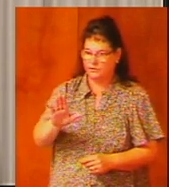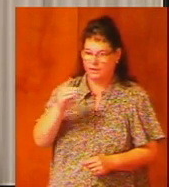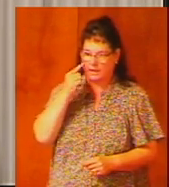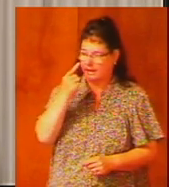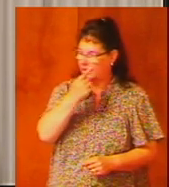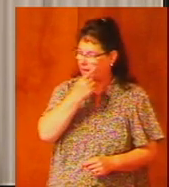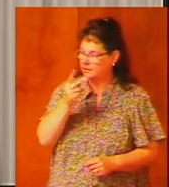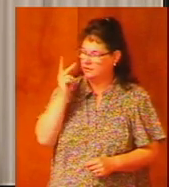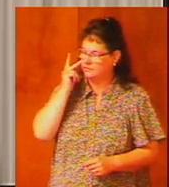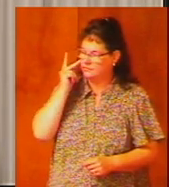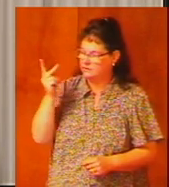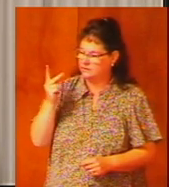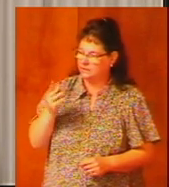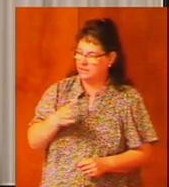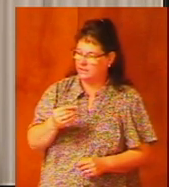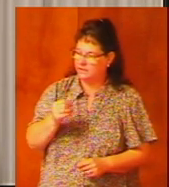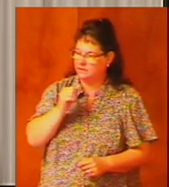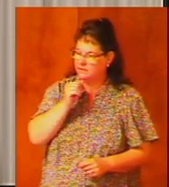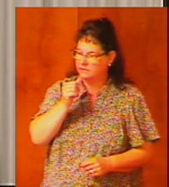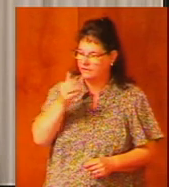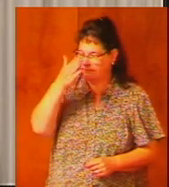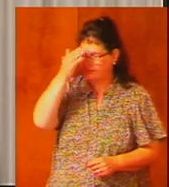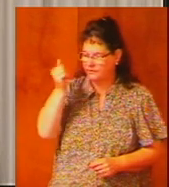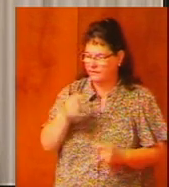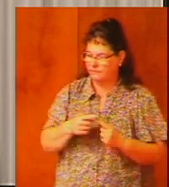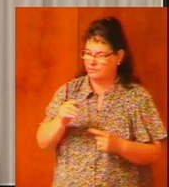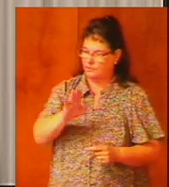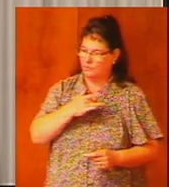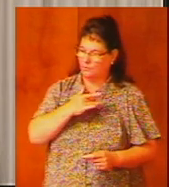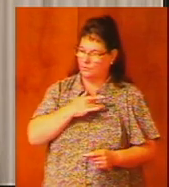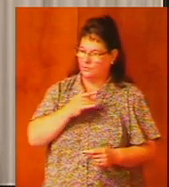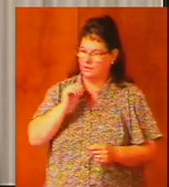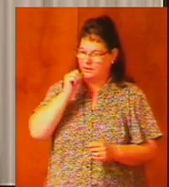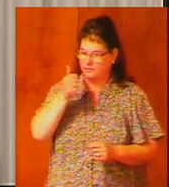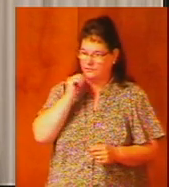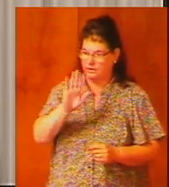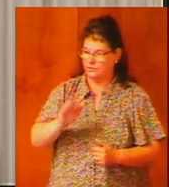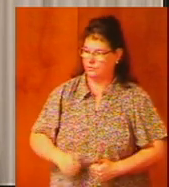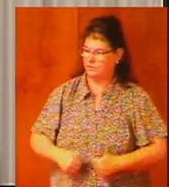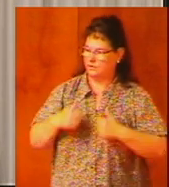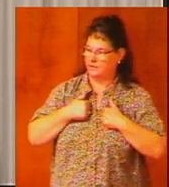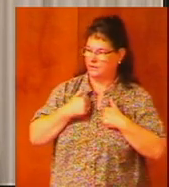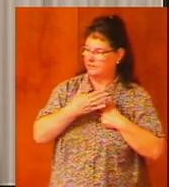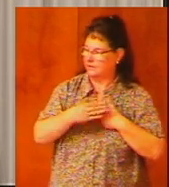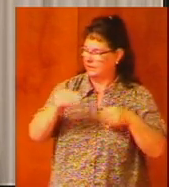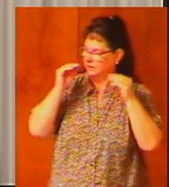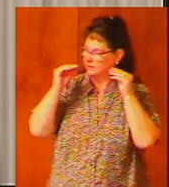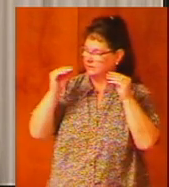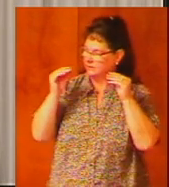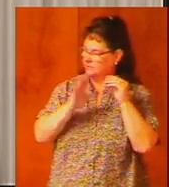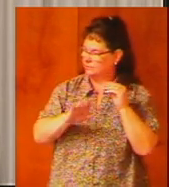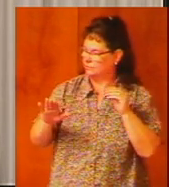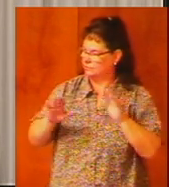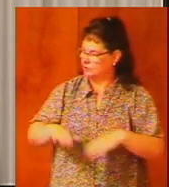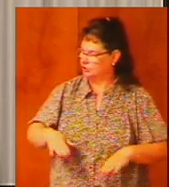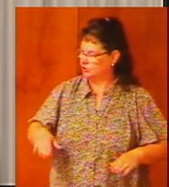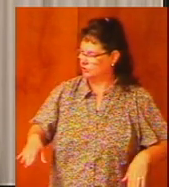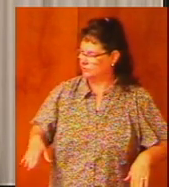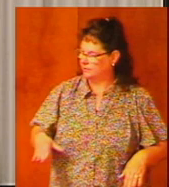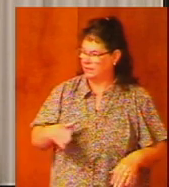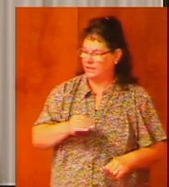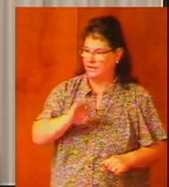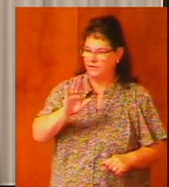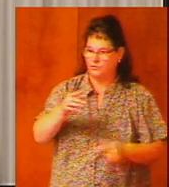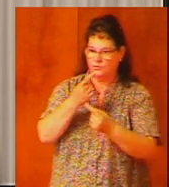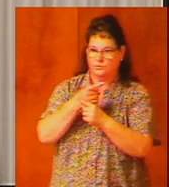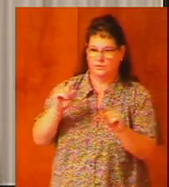have seen and lest they depart from your heart all the days of your life and teach them to your children and